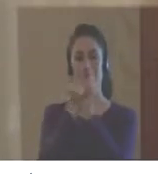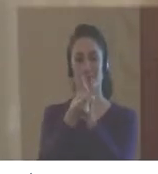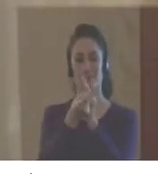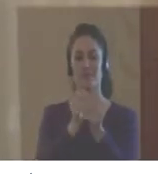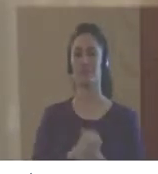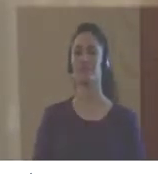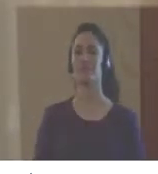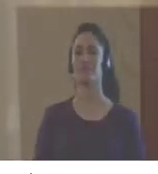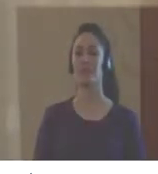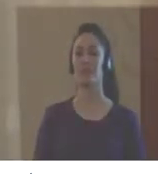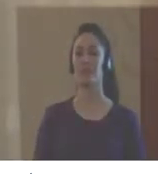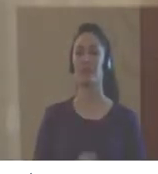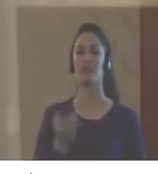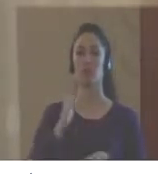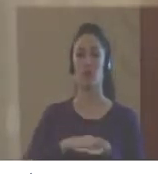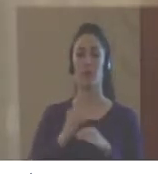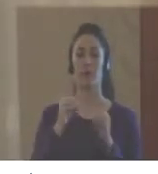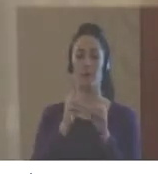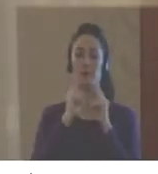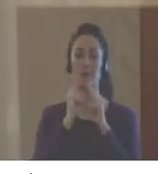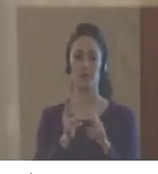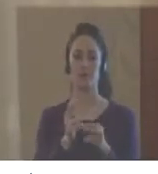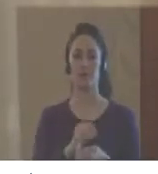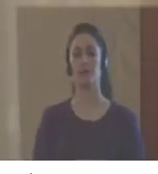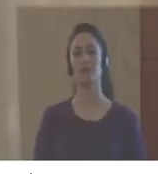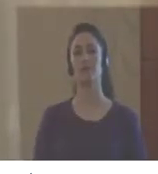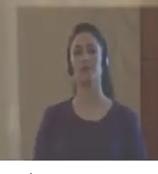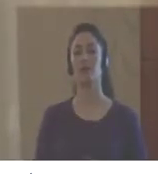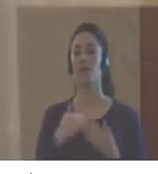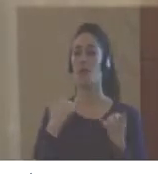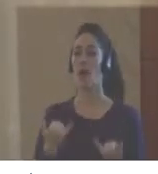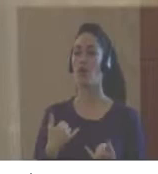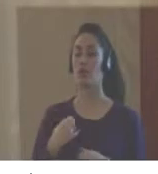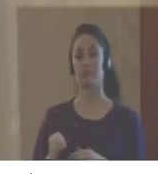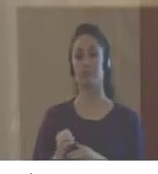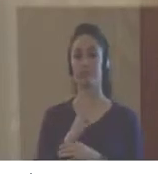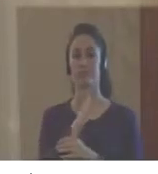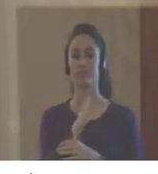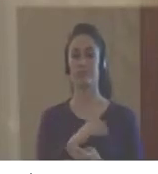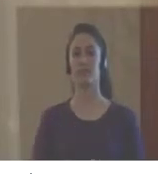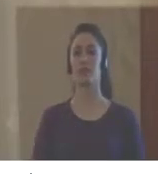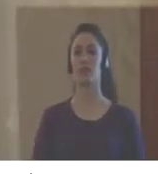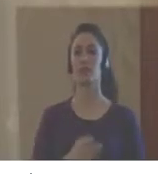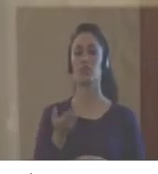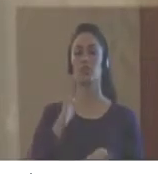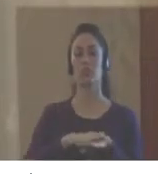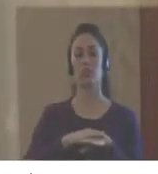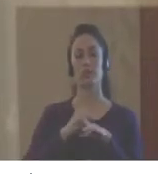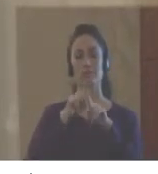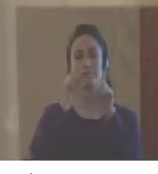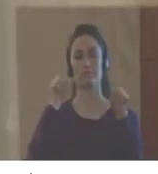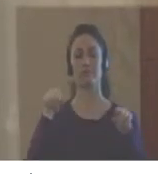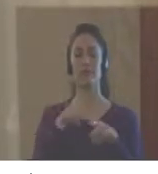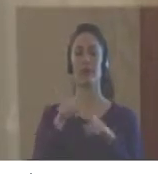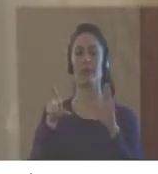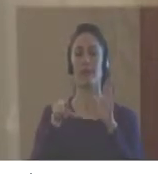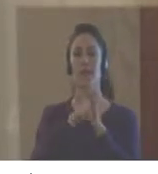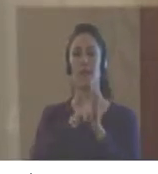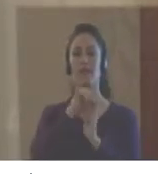reform, basically at the level of outcomes. And I'm going to show you the